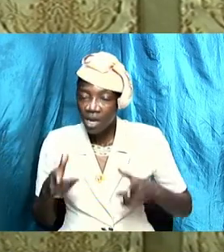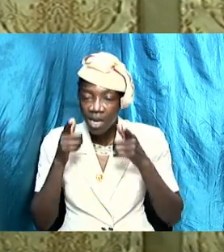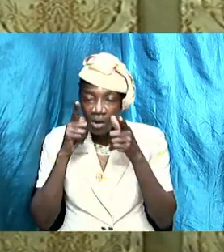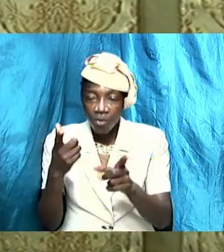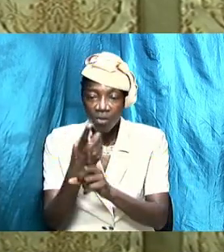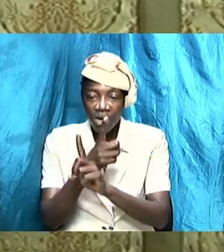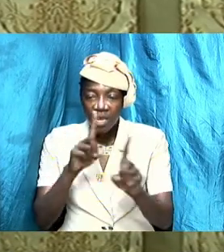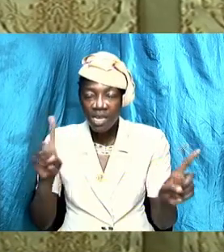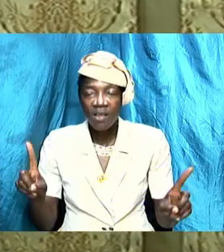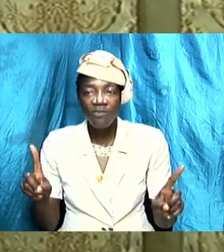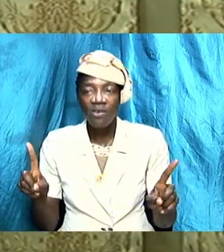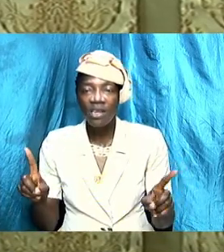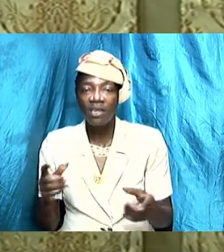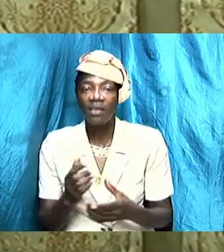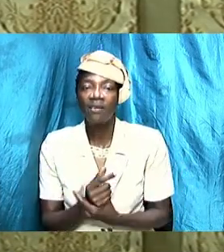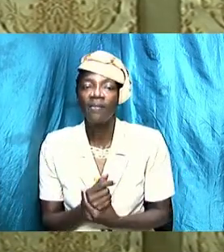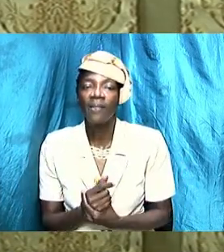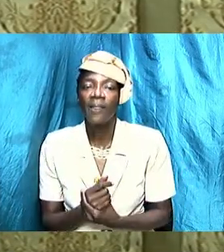yes